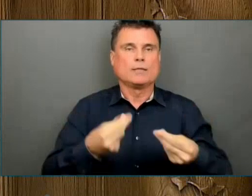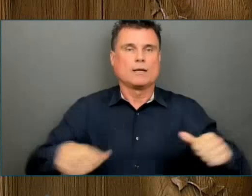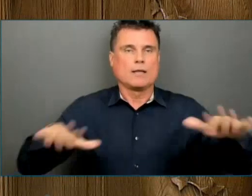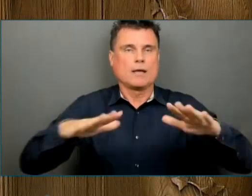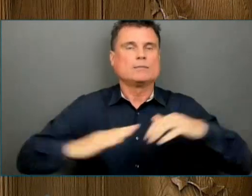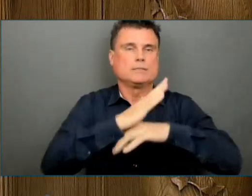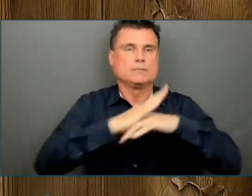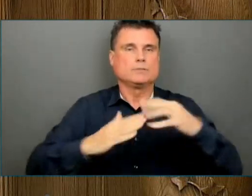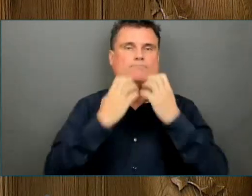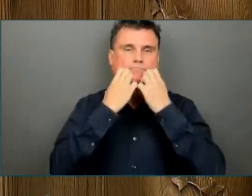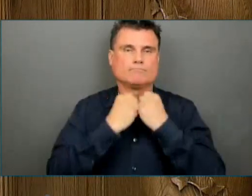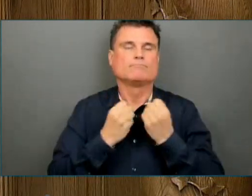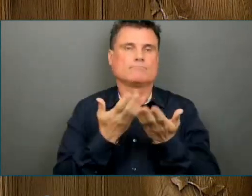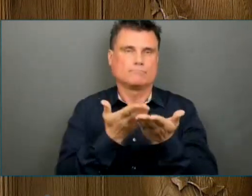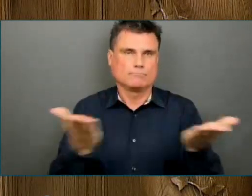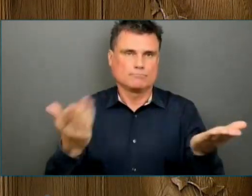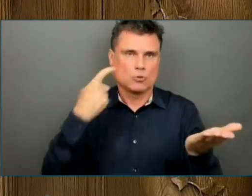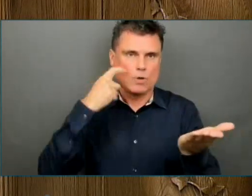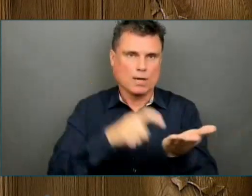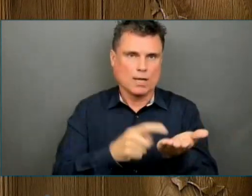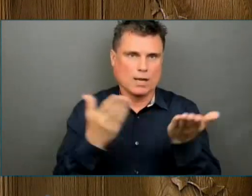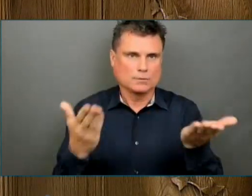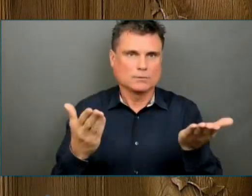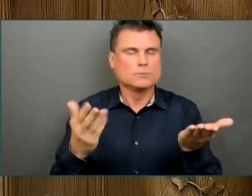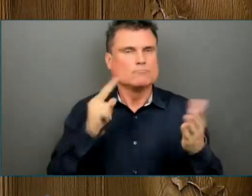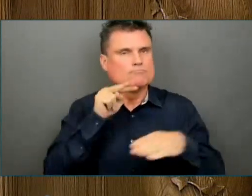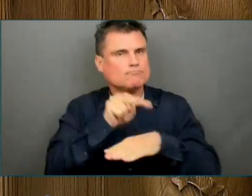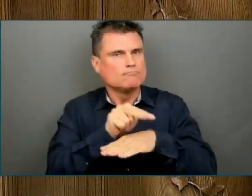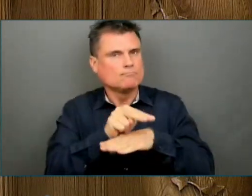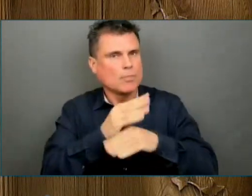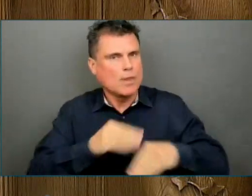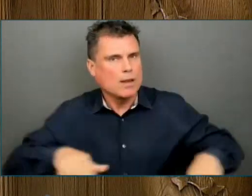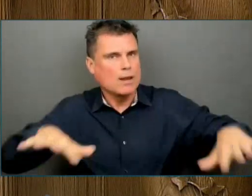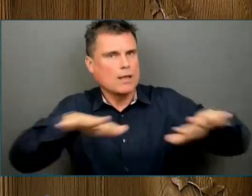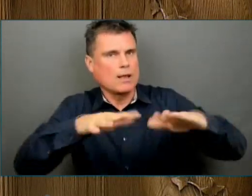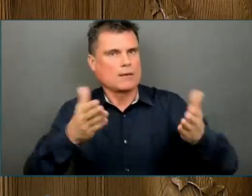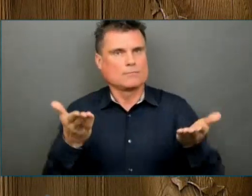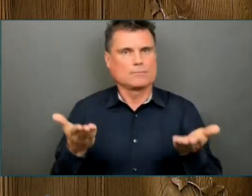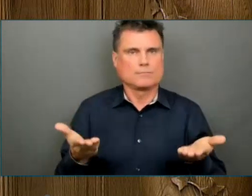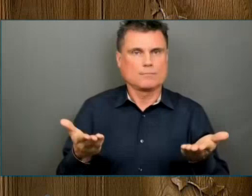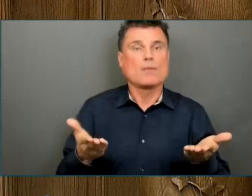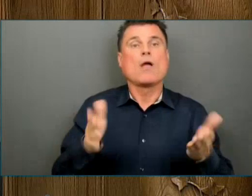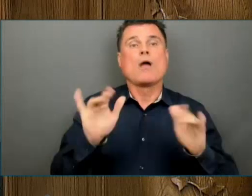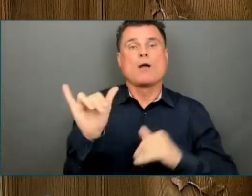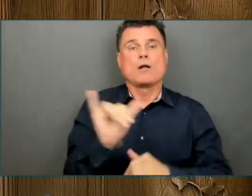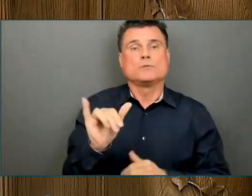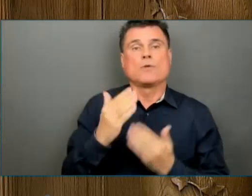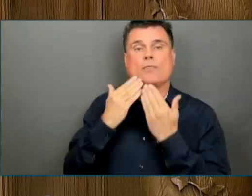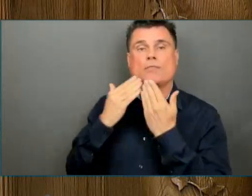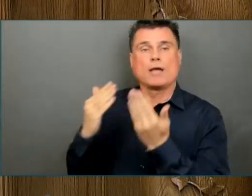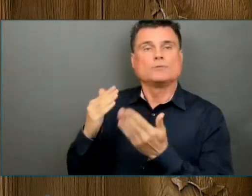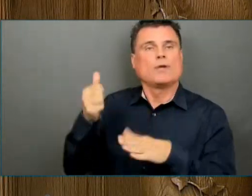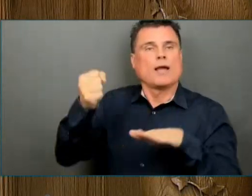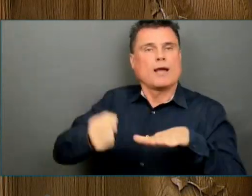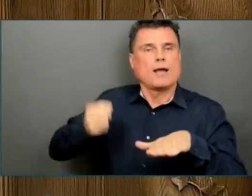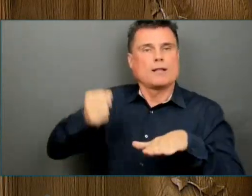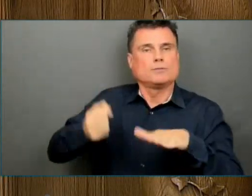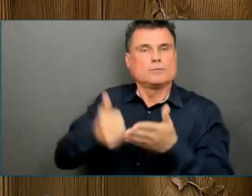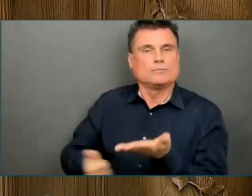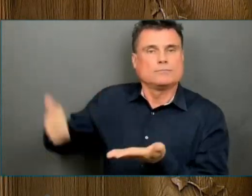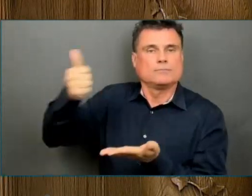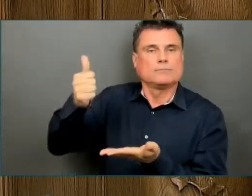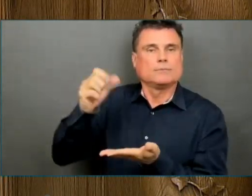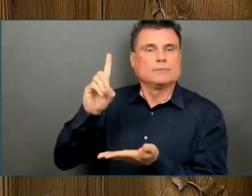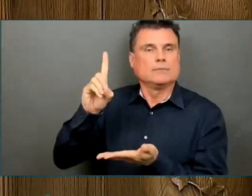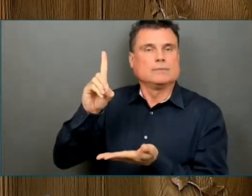acknowledge Elder Butch Dick for the gift of a traditional blessing, haichka. It is with great